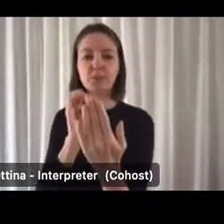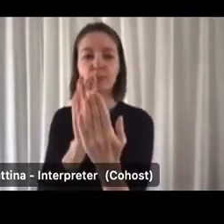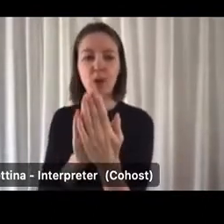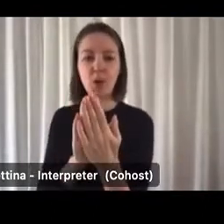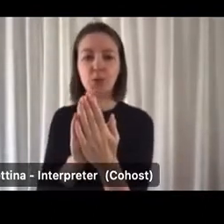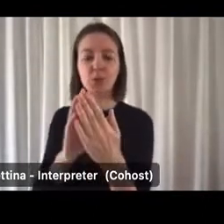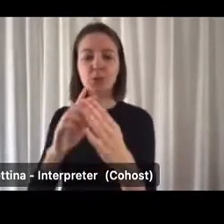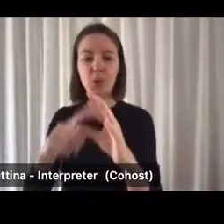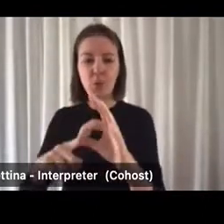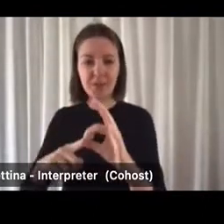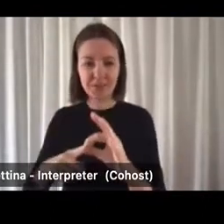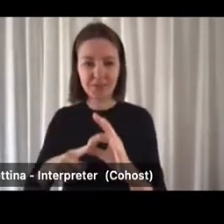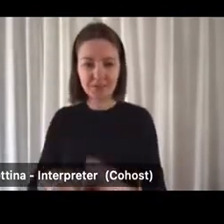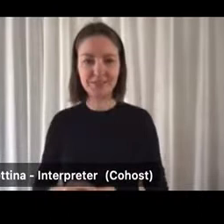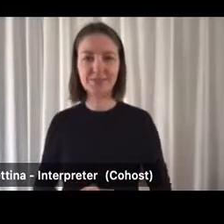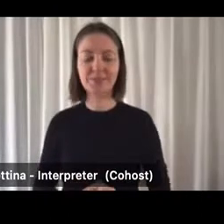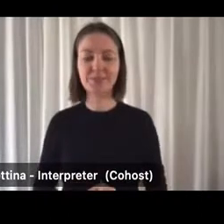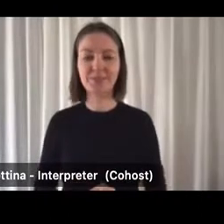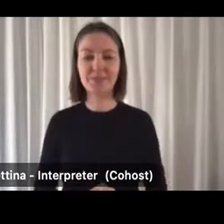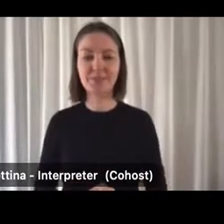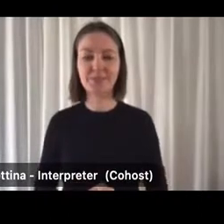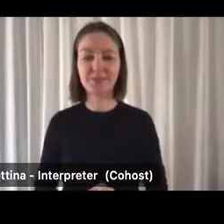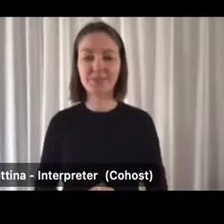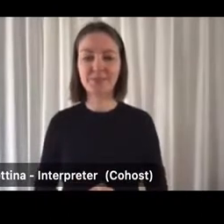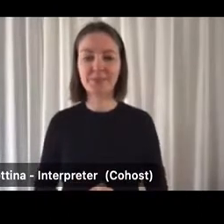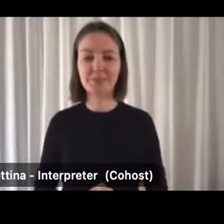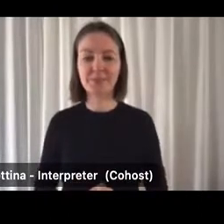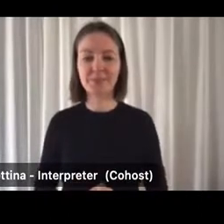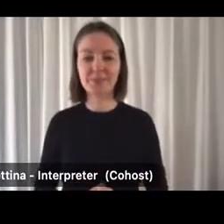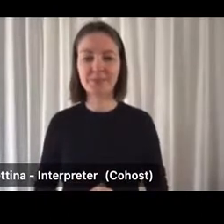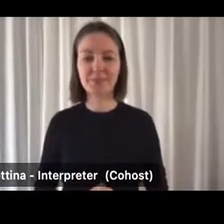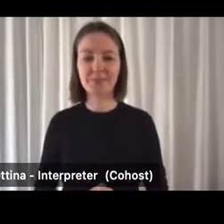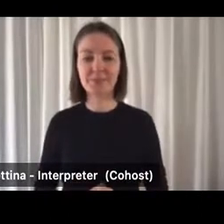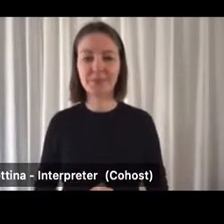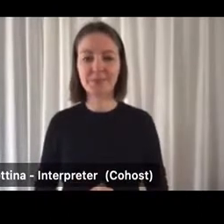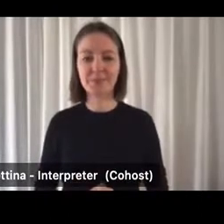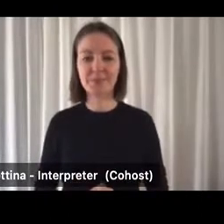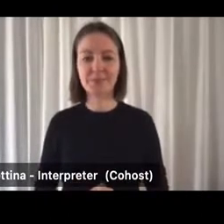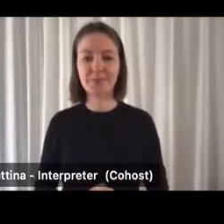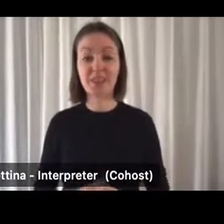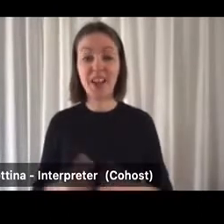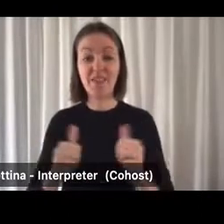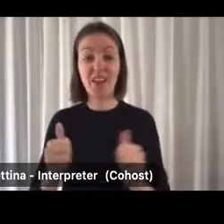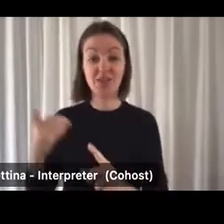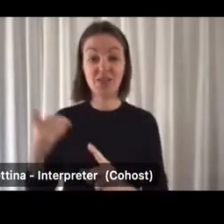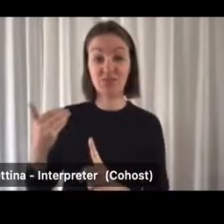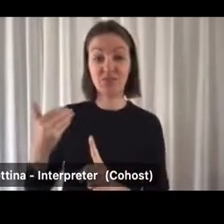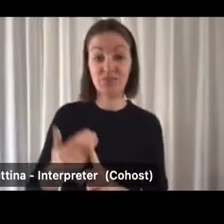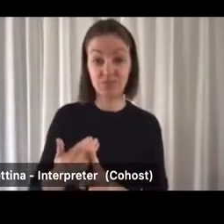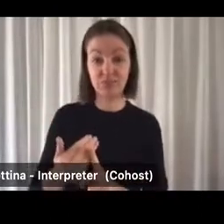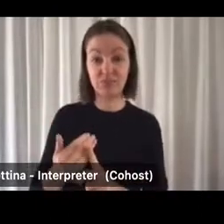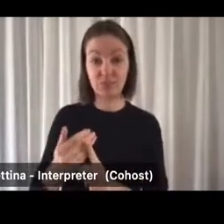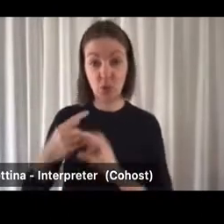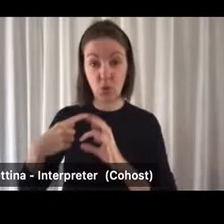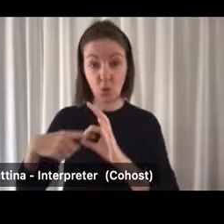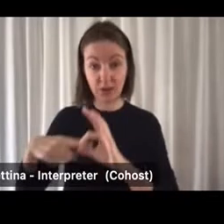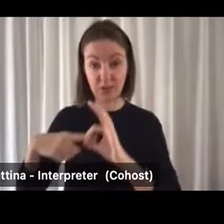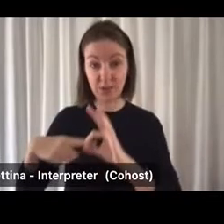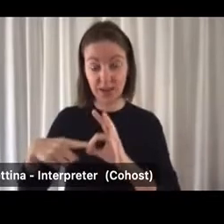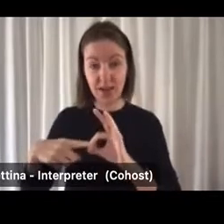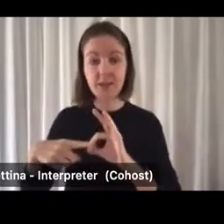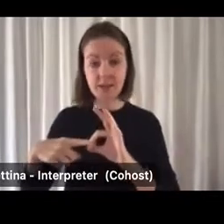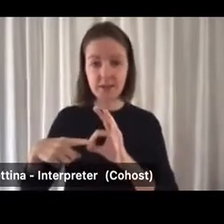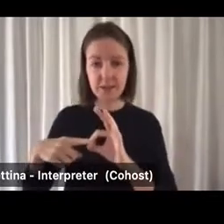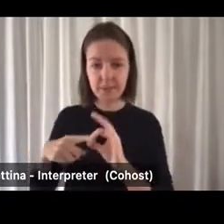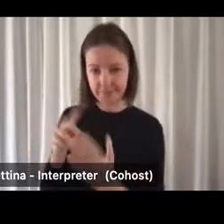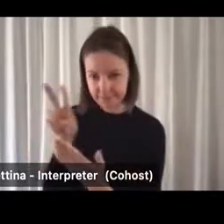responding to on your screen. Questions sent through in advance during the registration process have also been considered for the Q&A session.